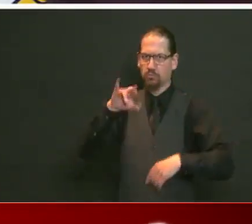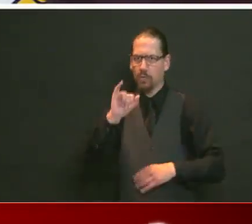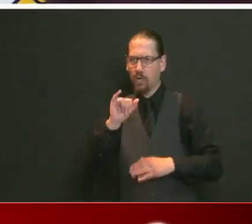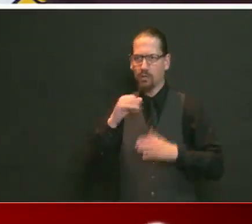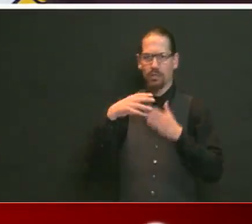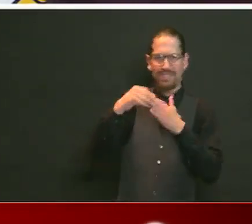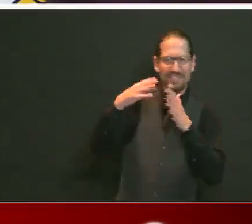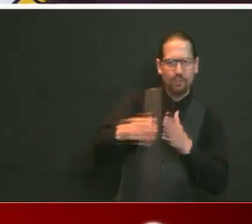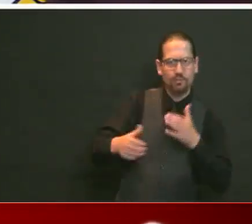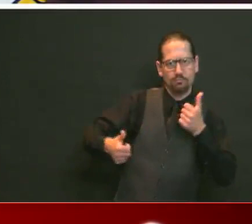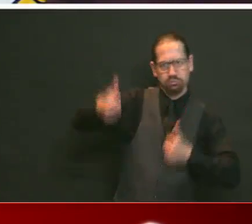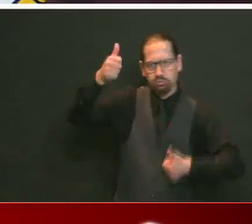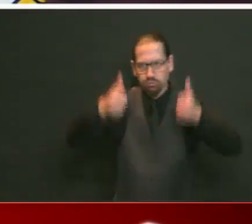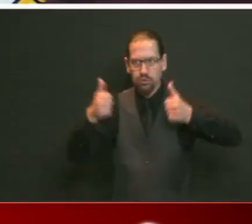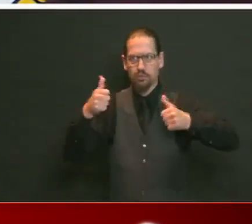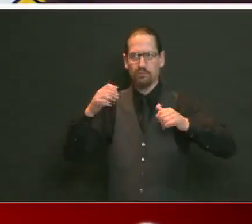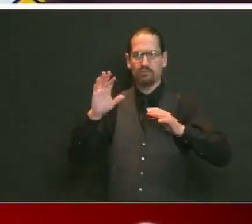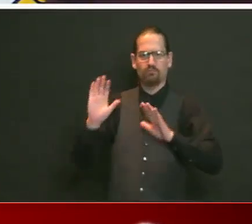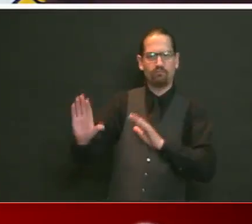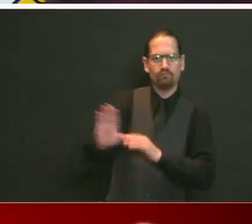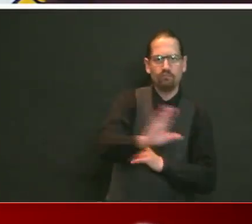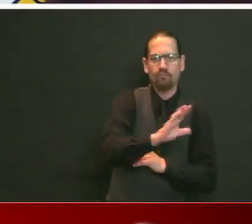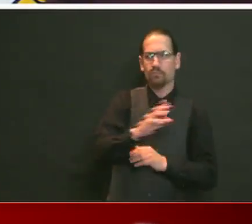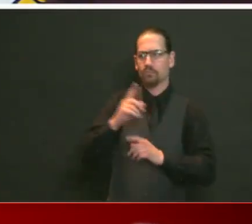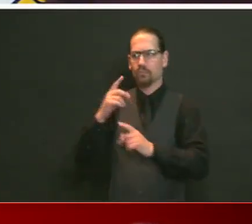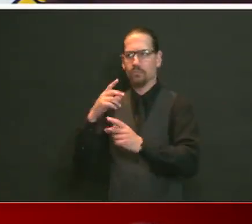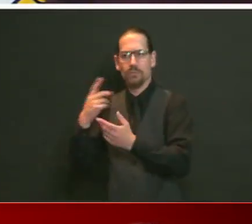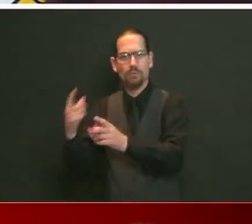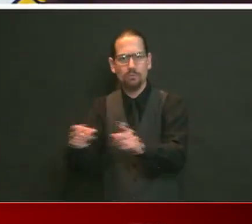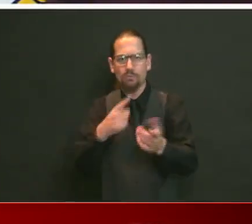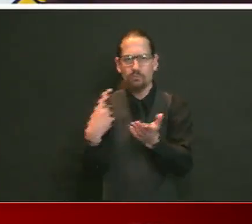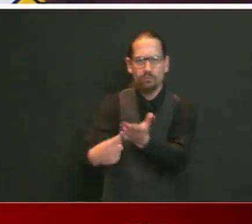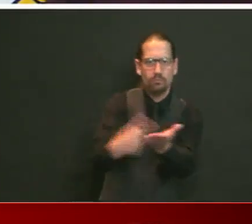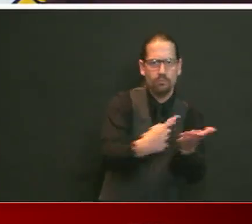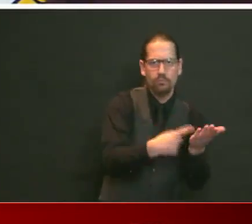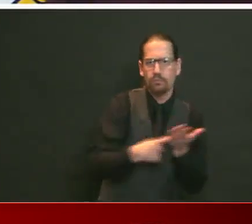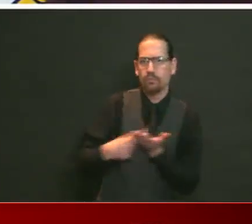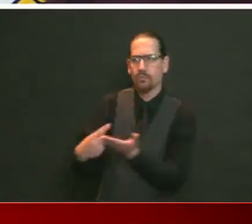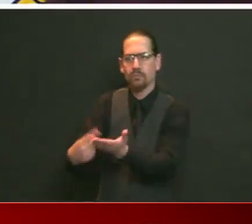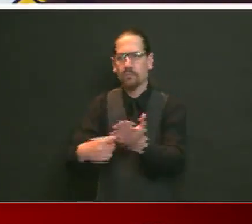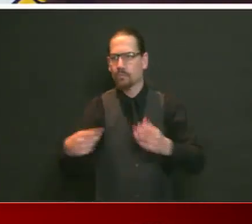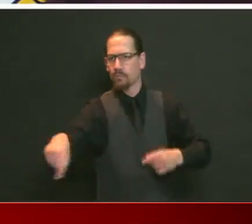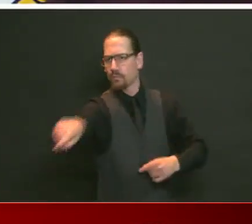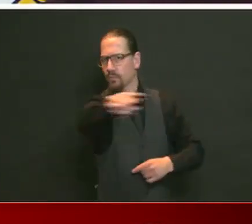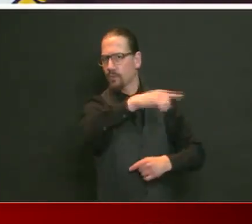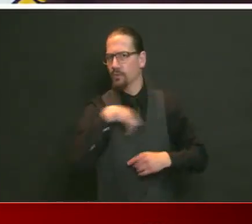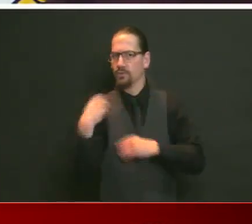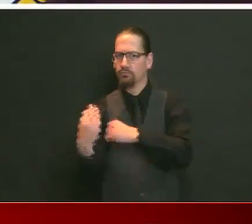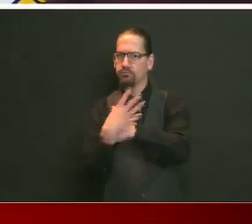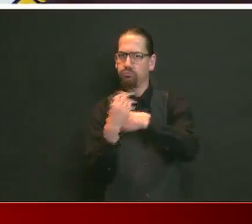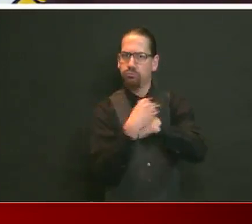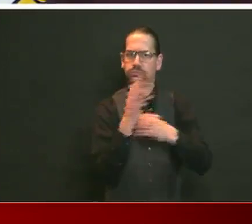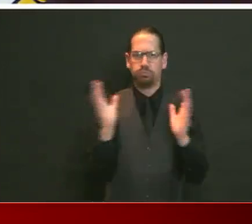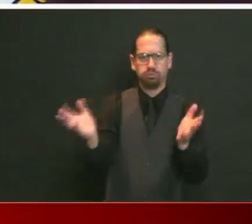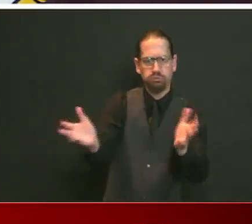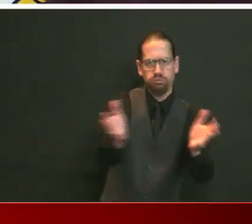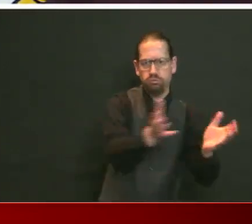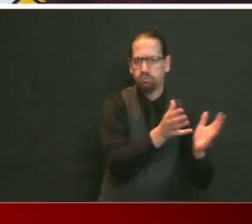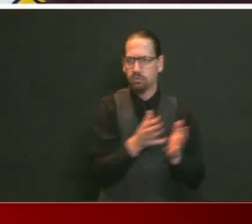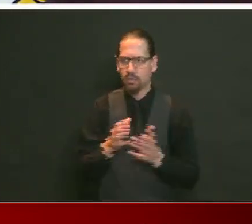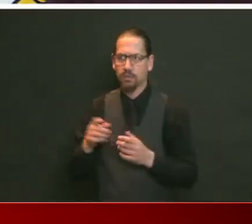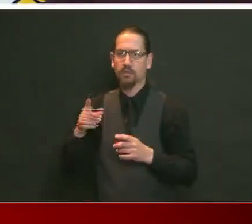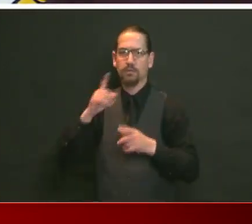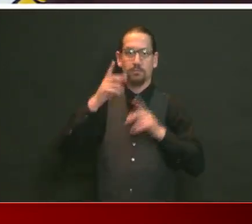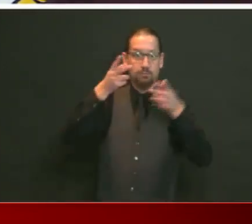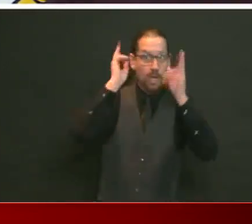communities, we're doing today again the town hall on hairdressers. It's a judgment call, but I